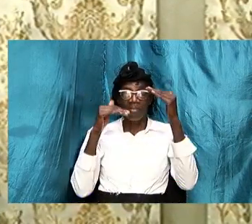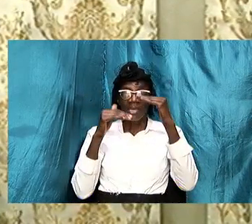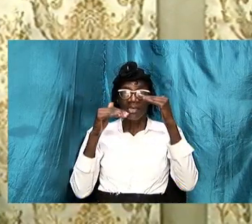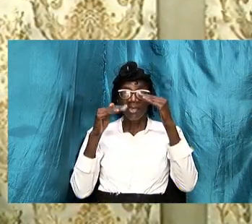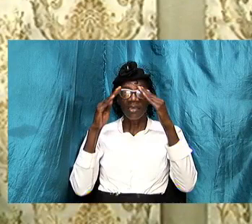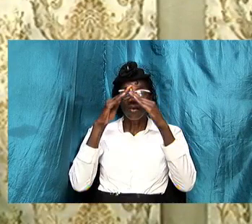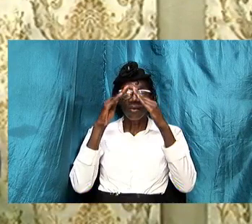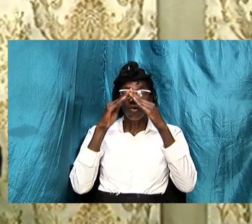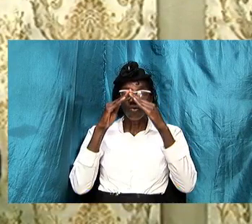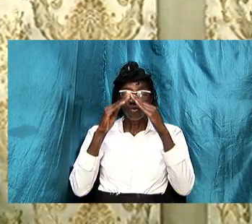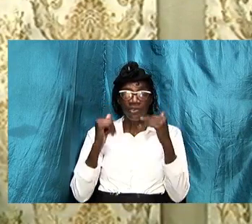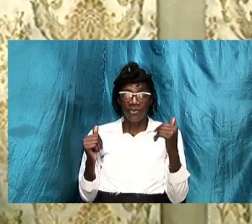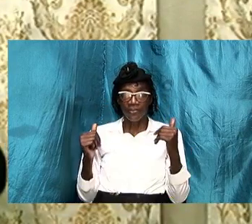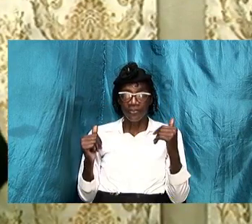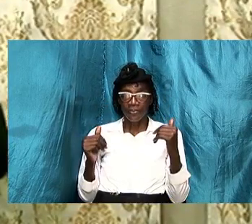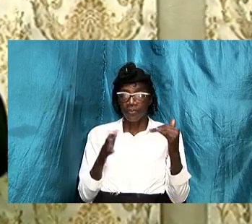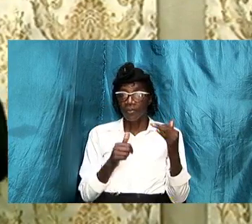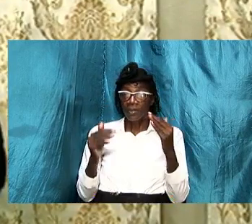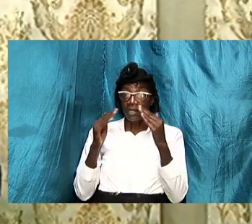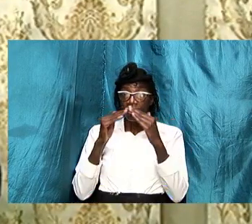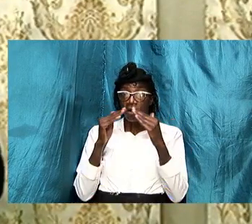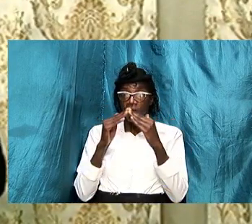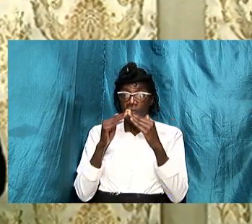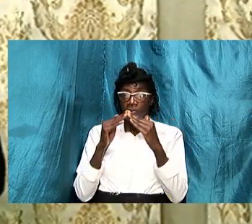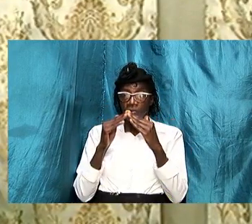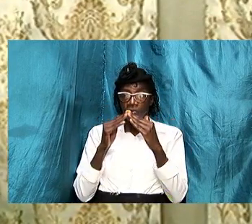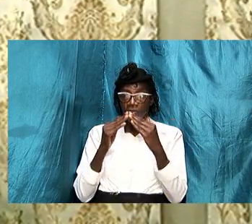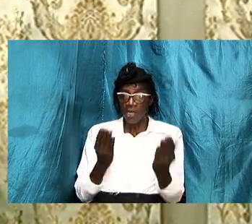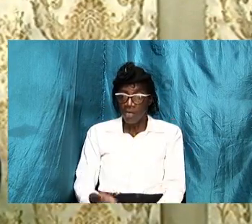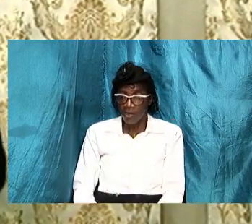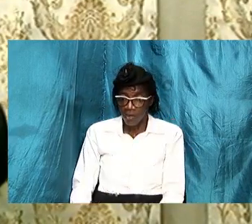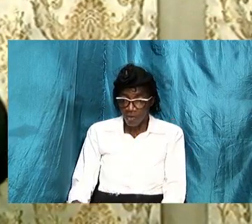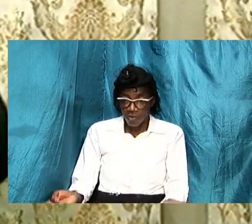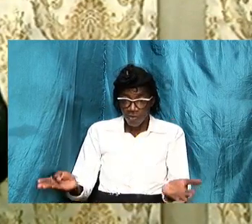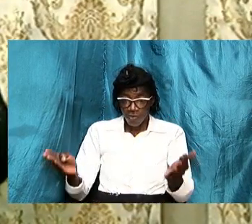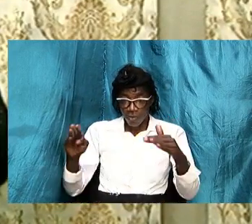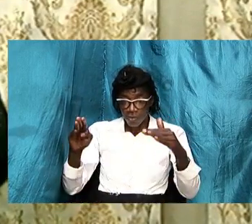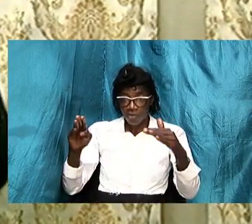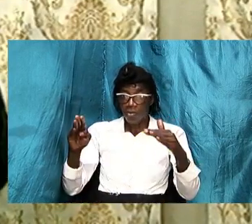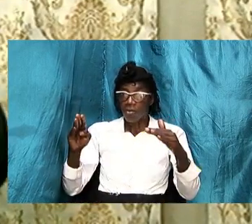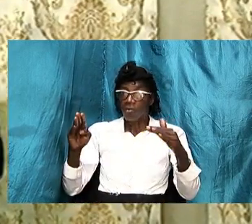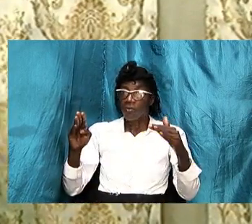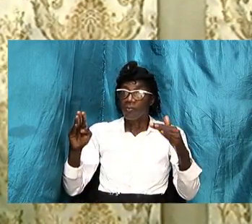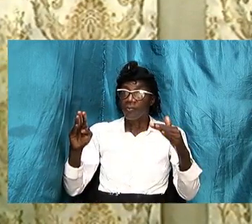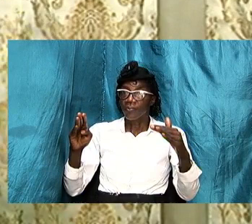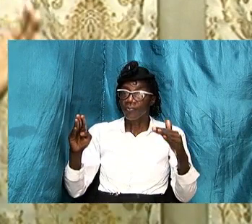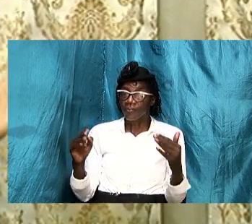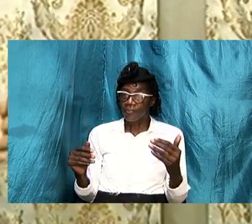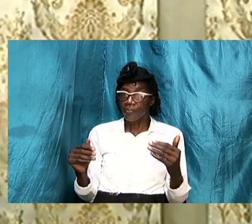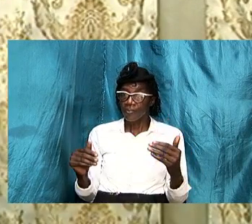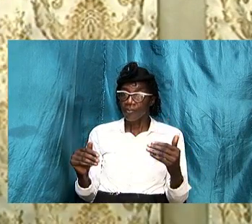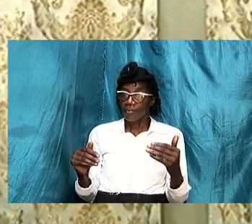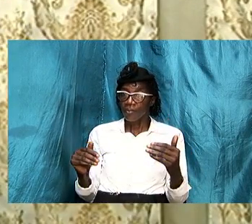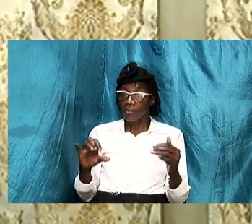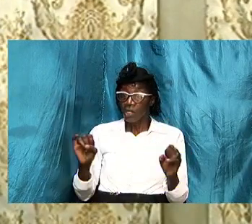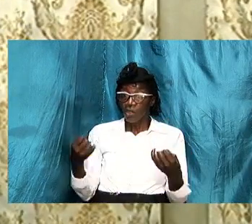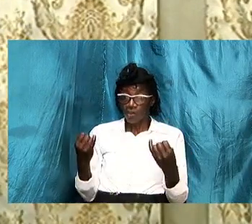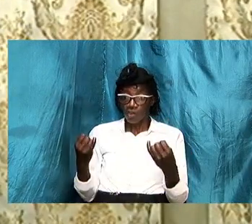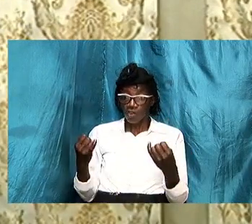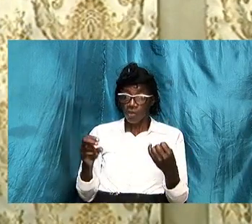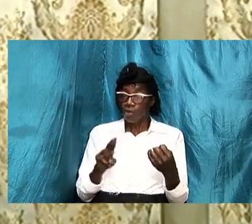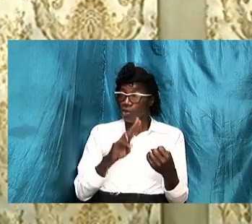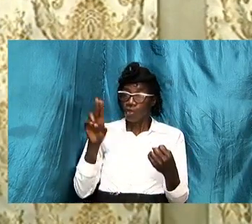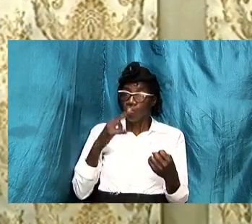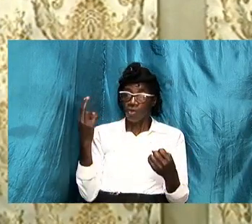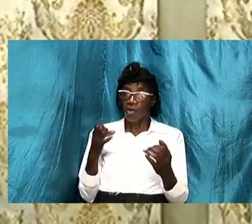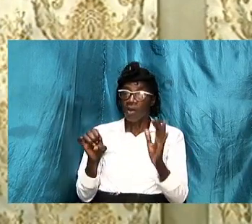the house is a structure and it has to as we just to use our colloquial